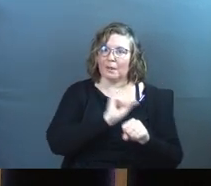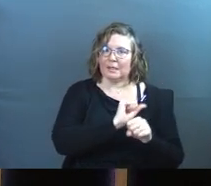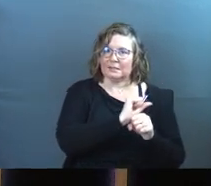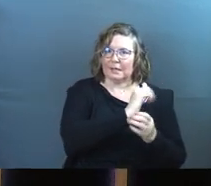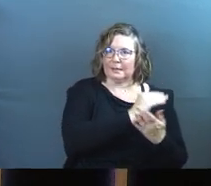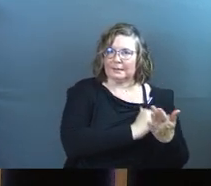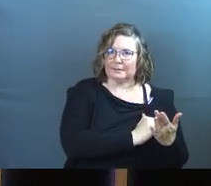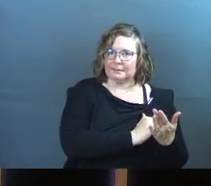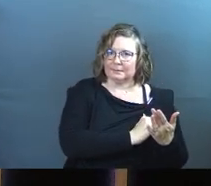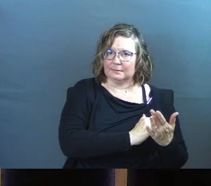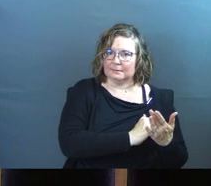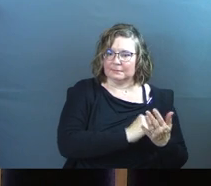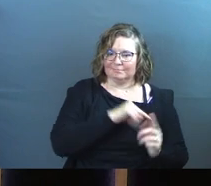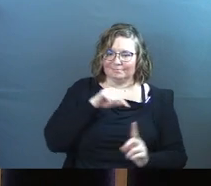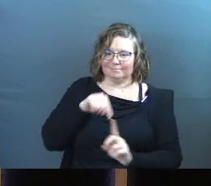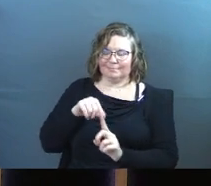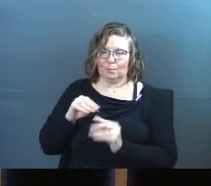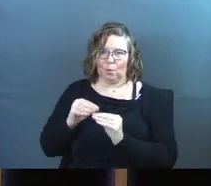list.